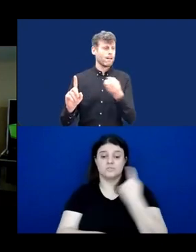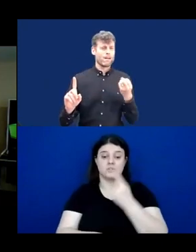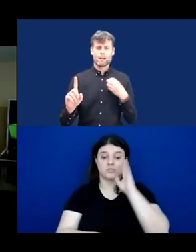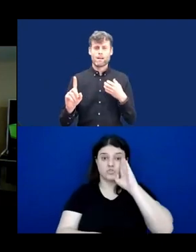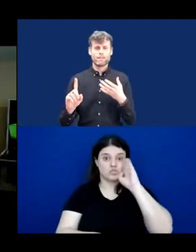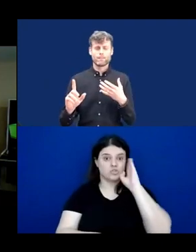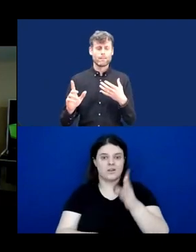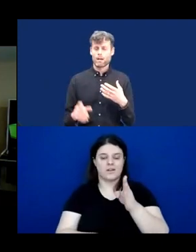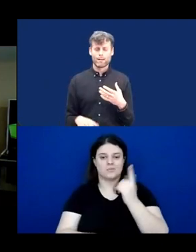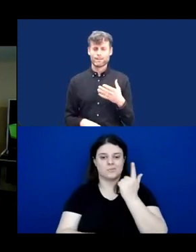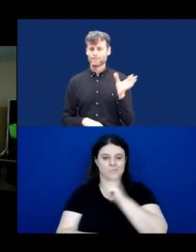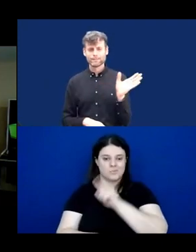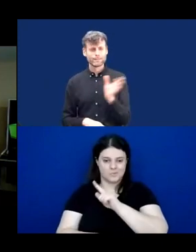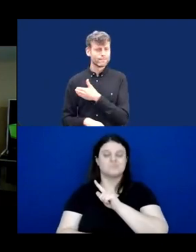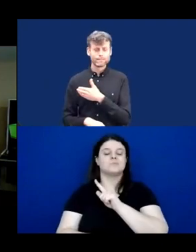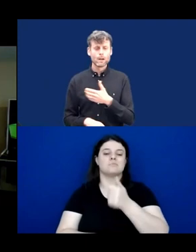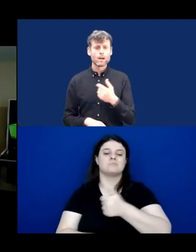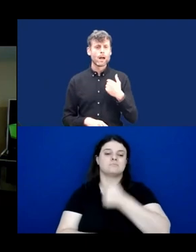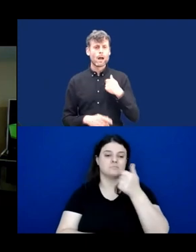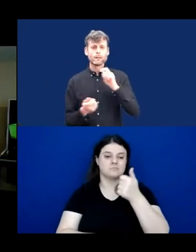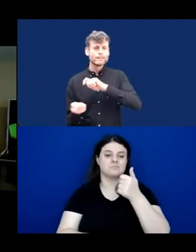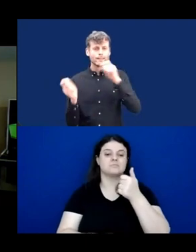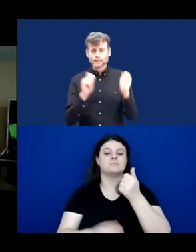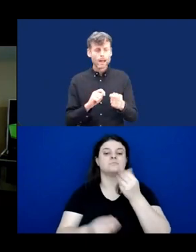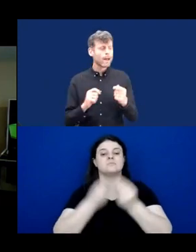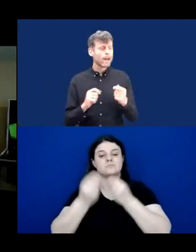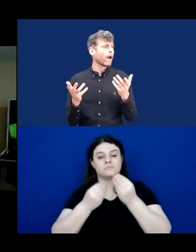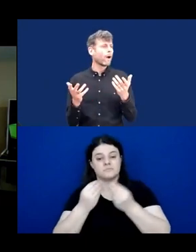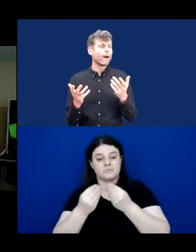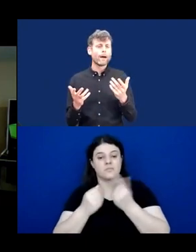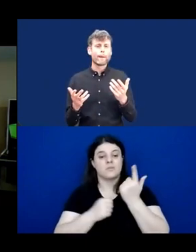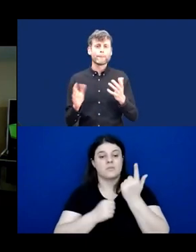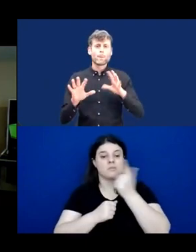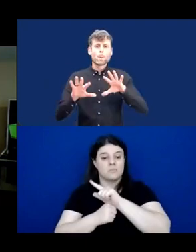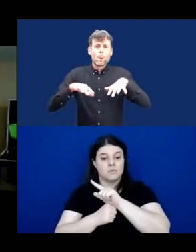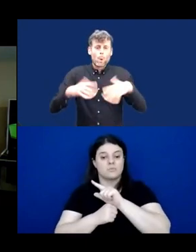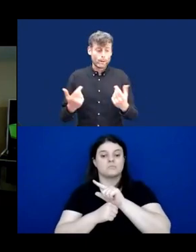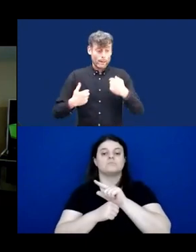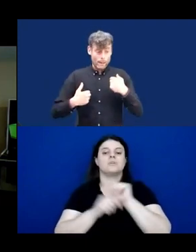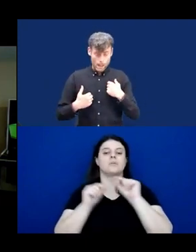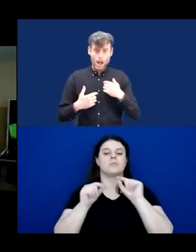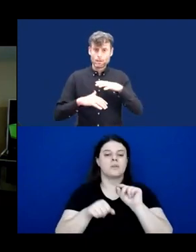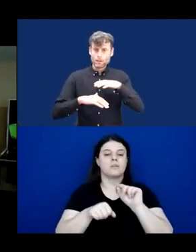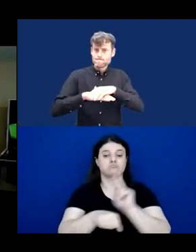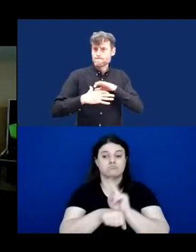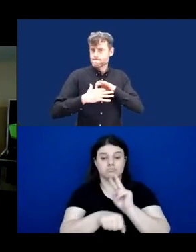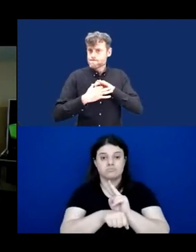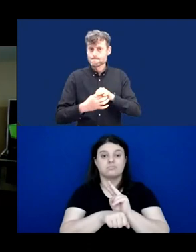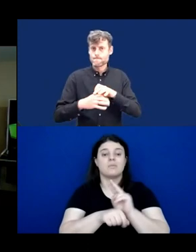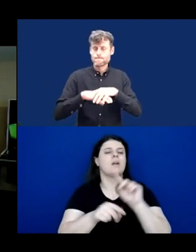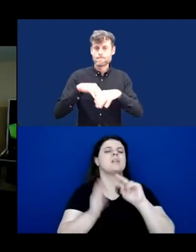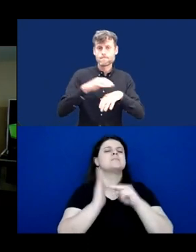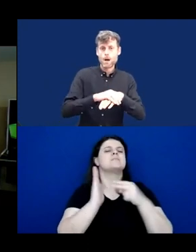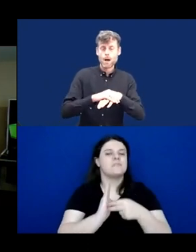when the protactile movement came about, we all wanted to address what being protactile people meant. And it meant not getting